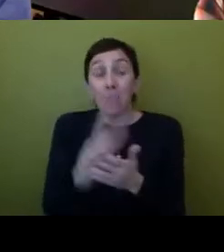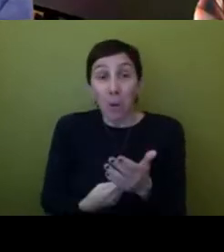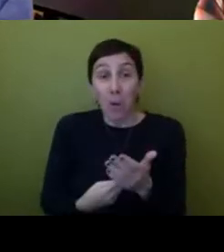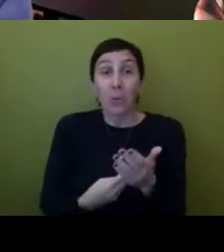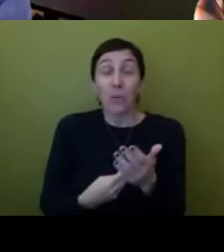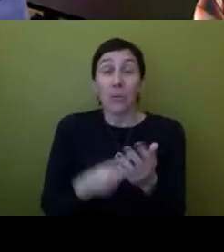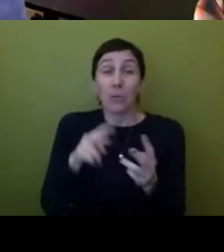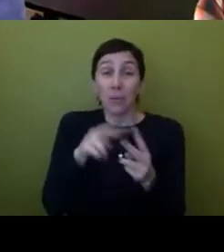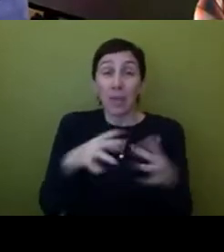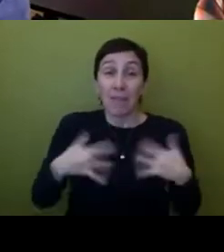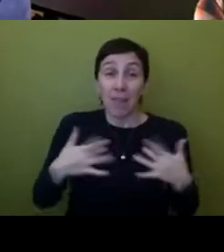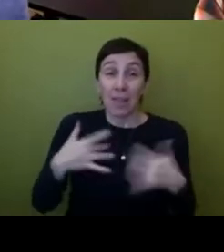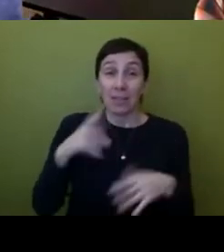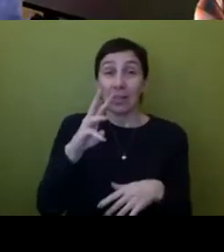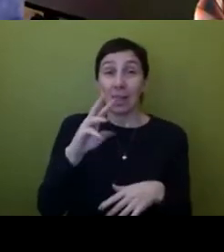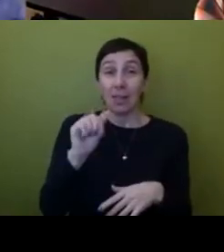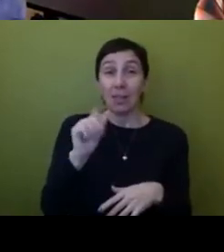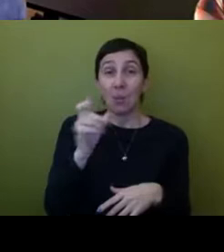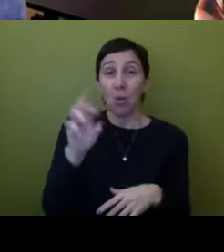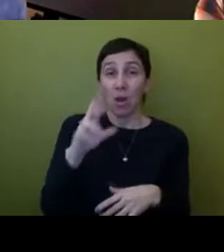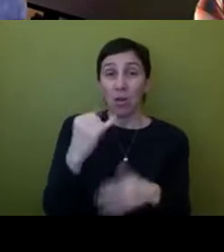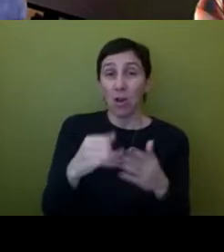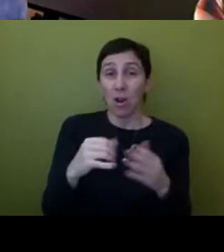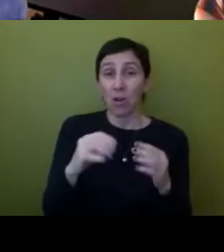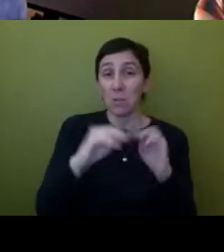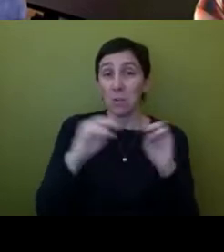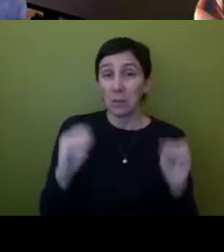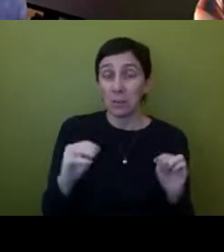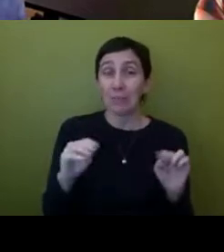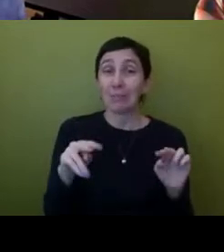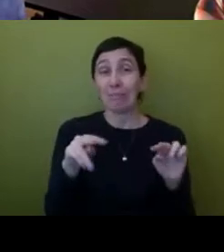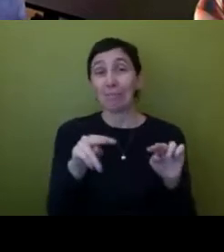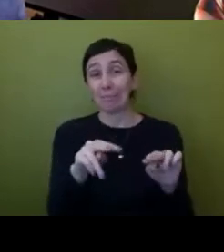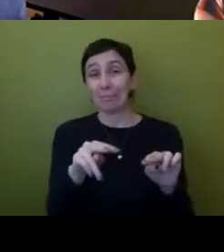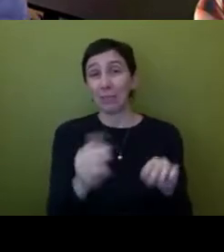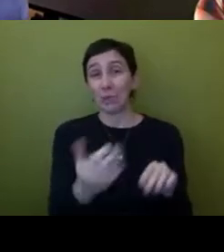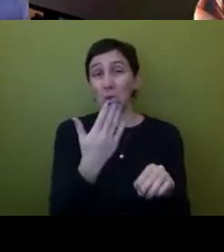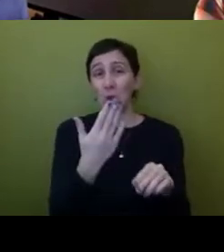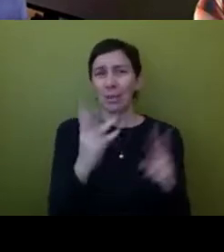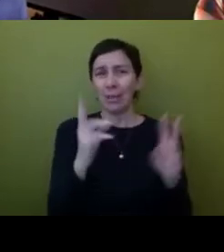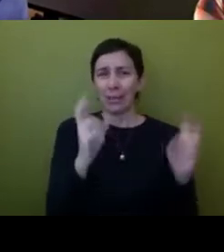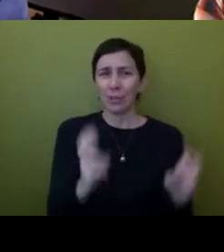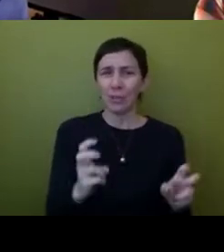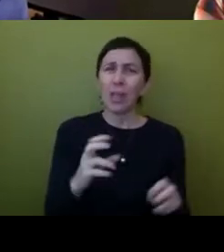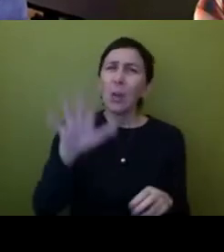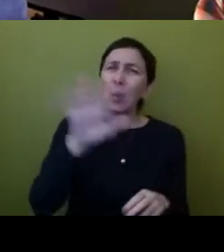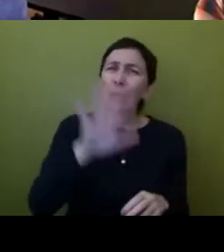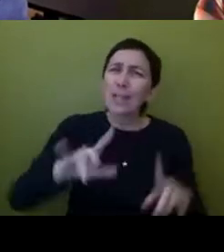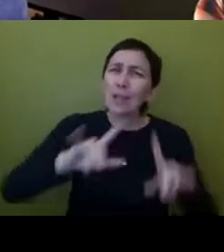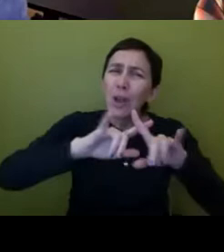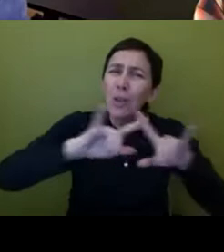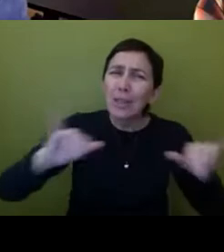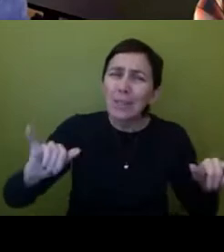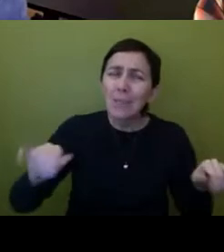happened um and um when the pipeline was the pipeline around the same um it was actually right around